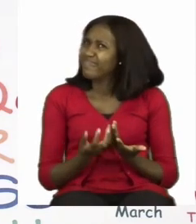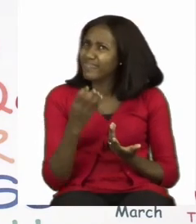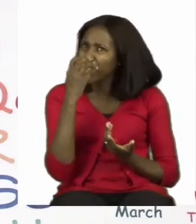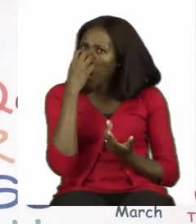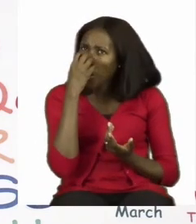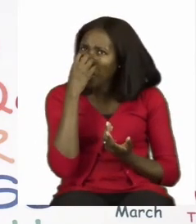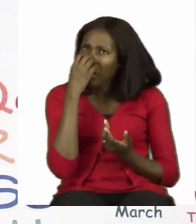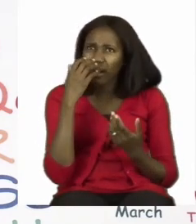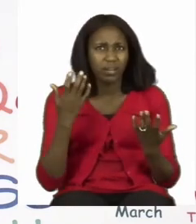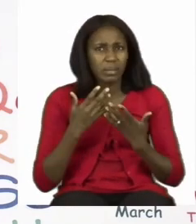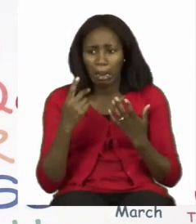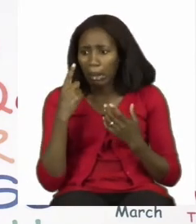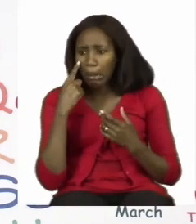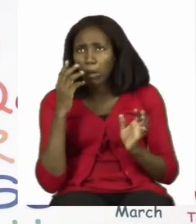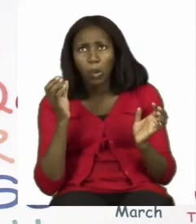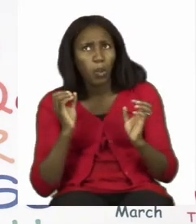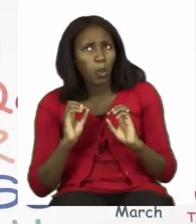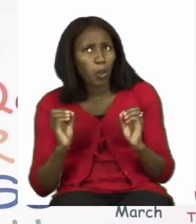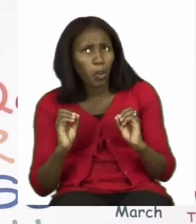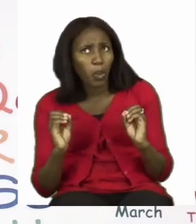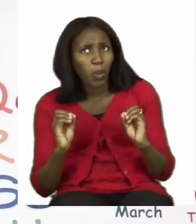is. I haven't seen him the whole day.